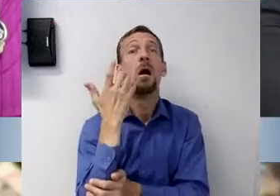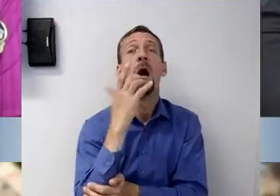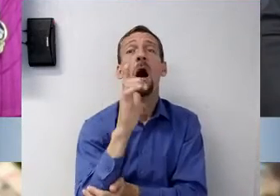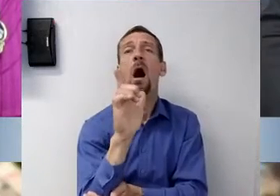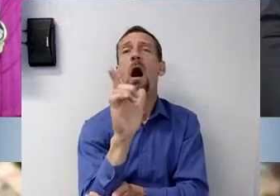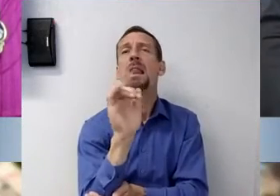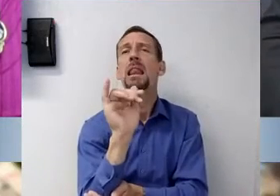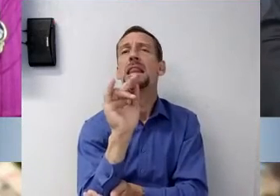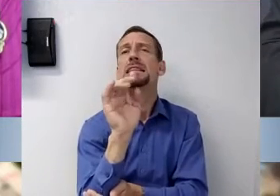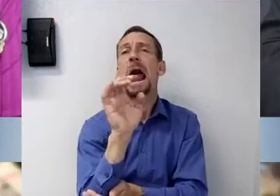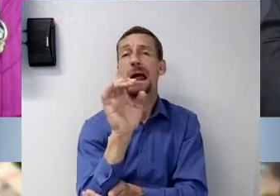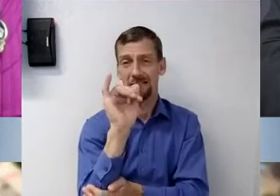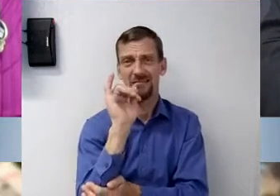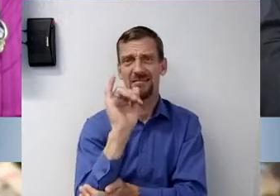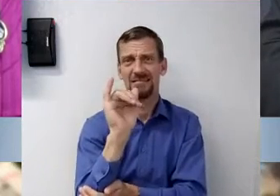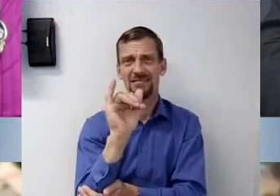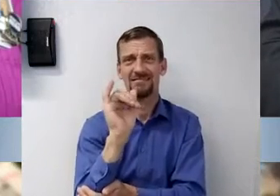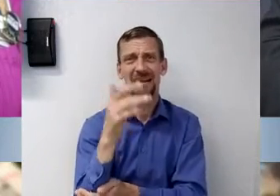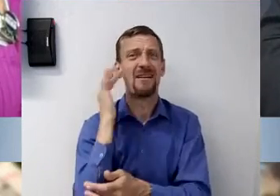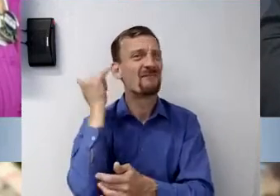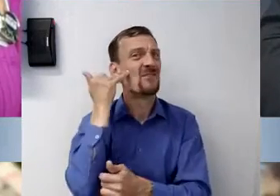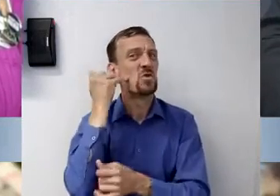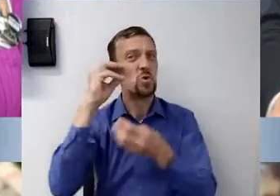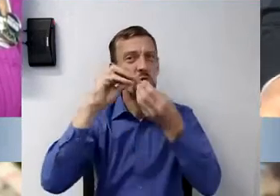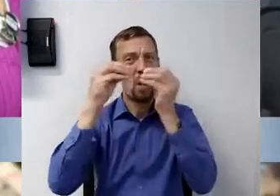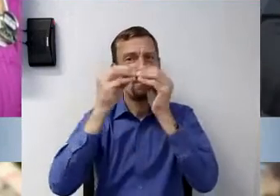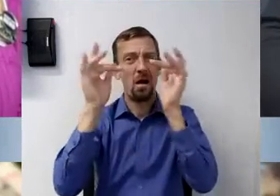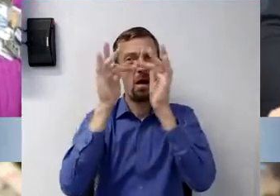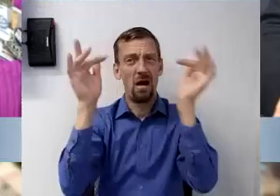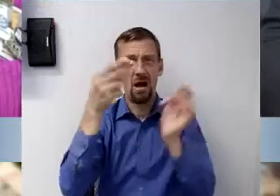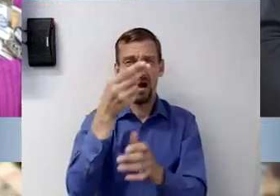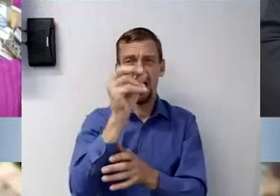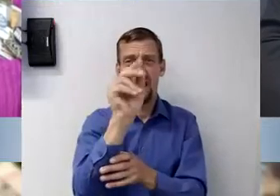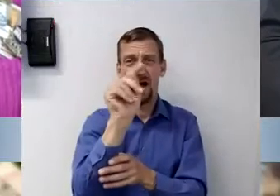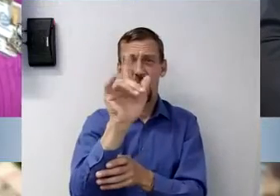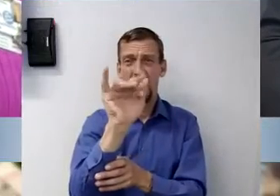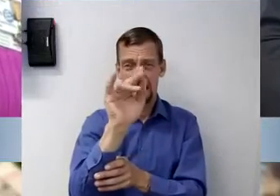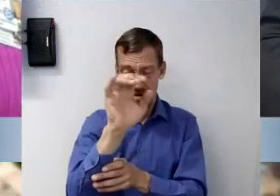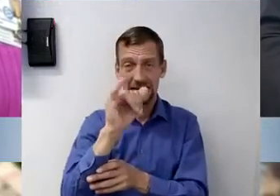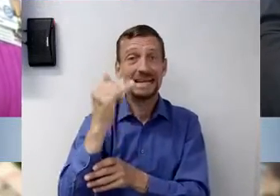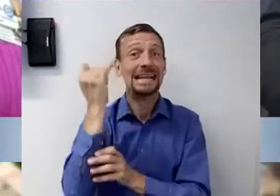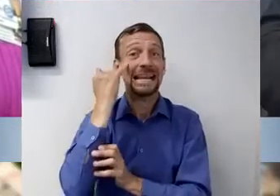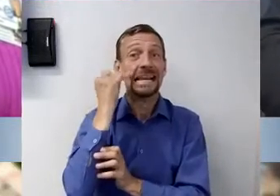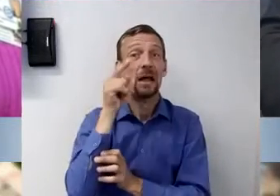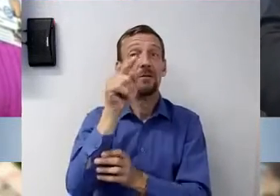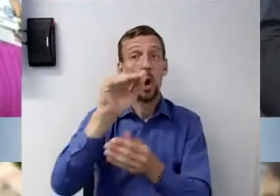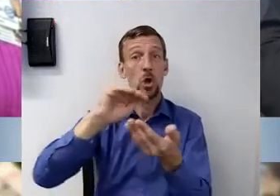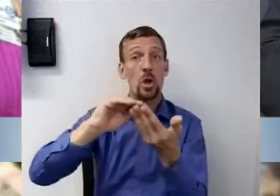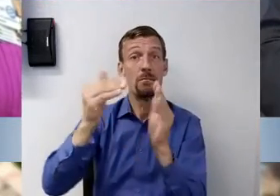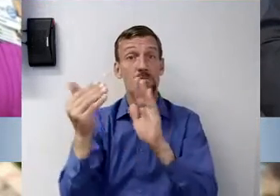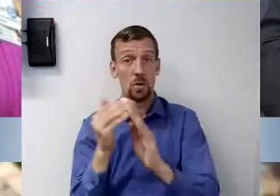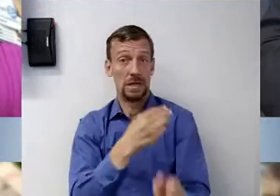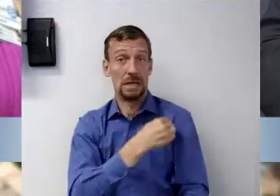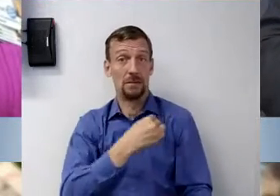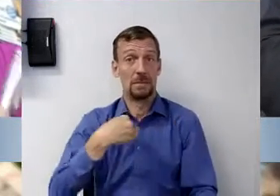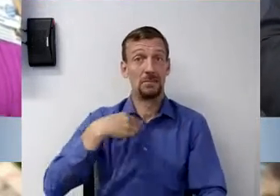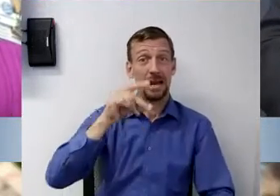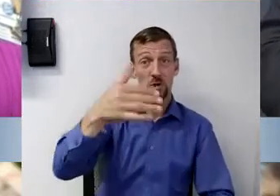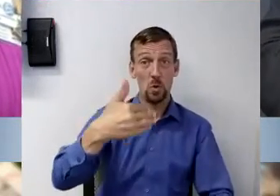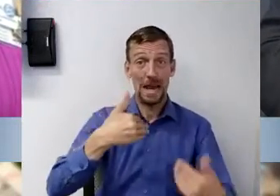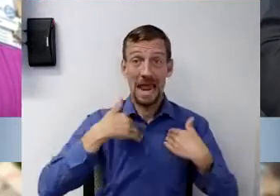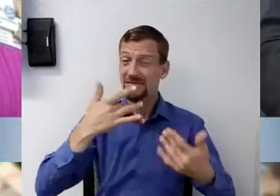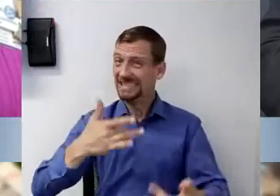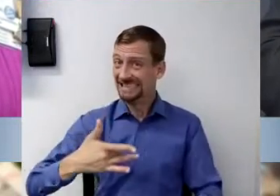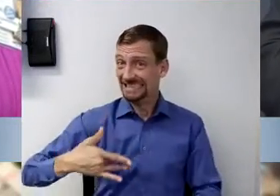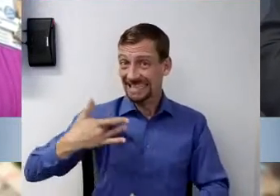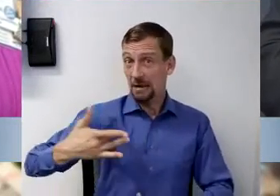if you then come to the specimen collection site, and you're a general community member, if you're symptomatic, we